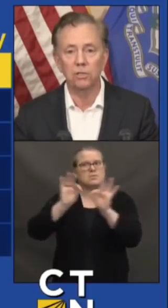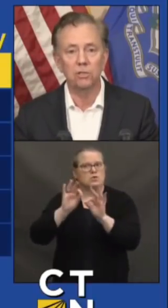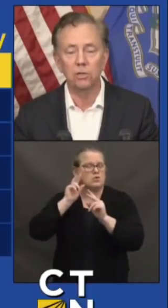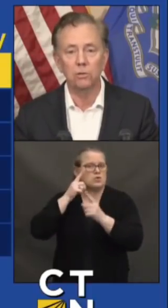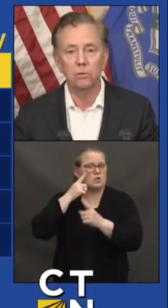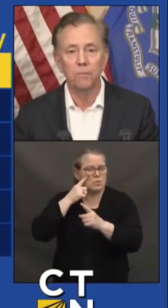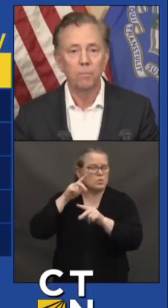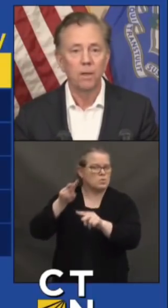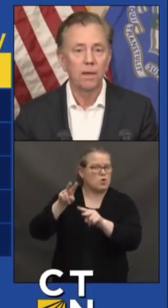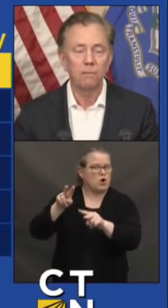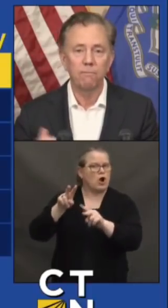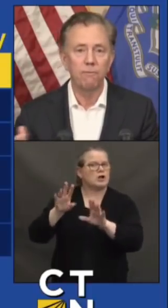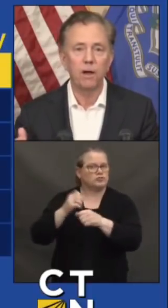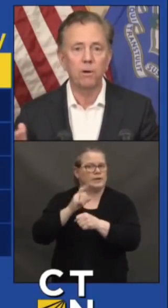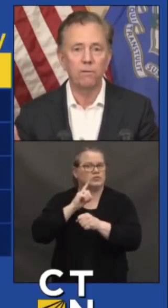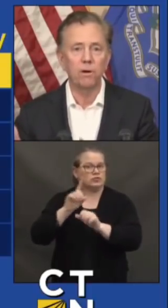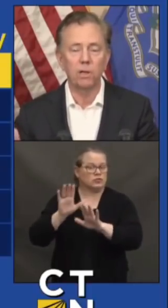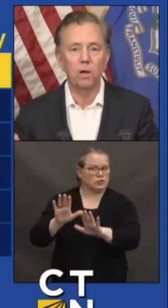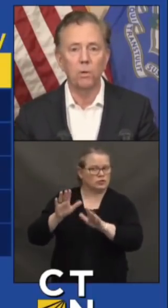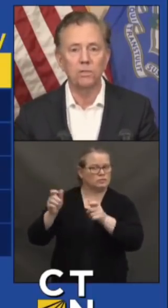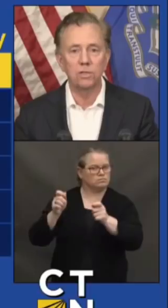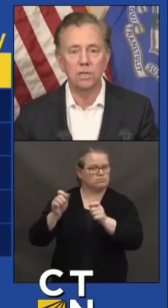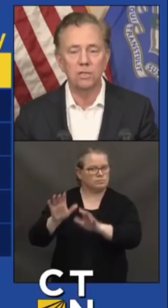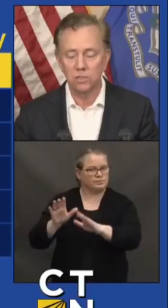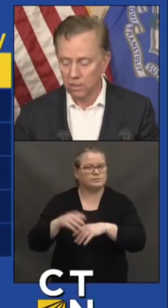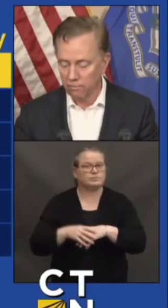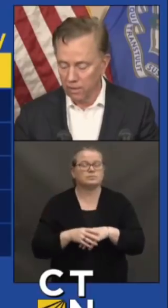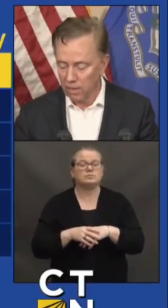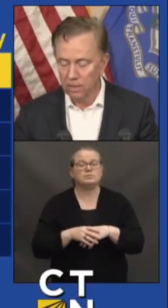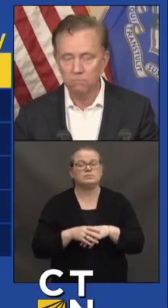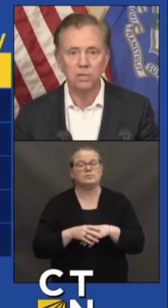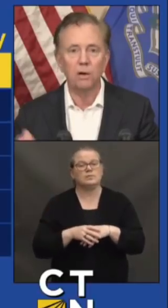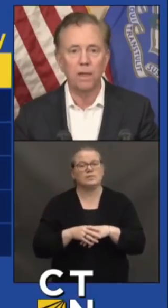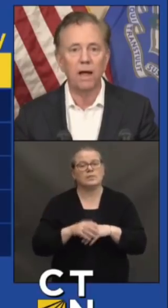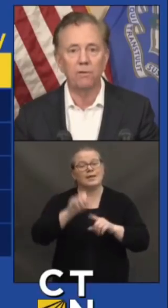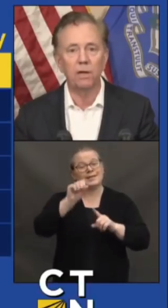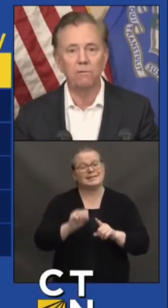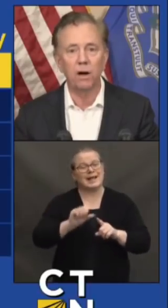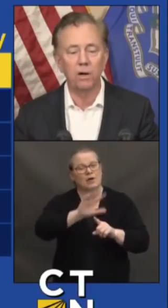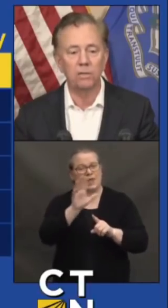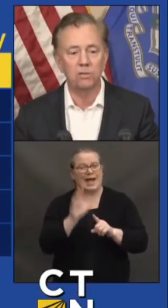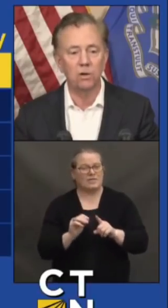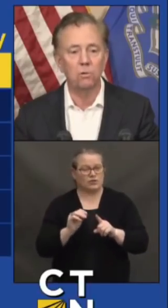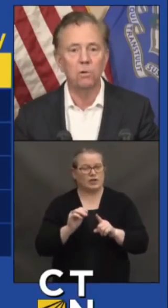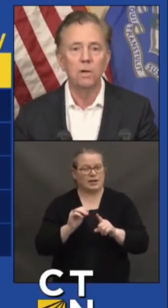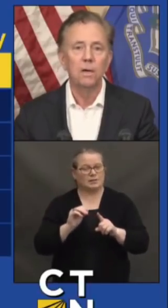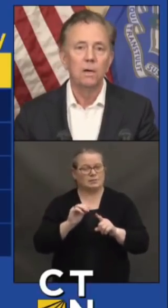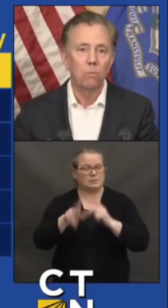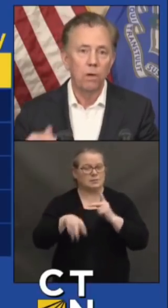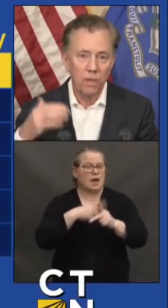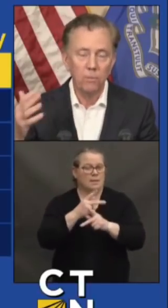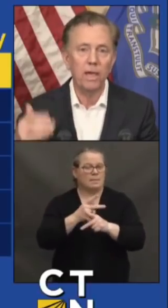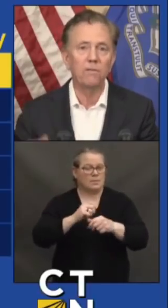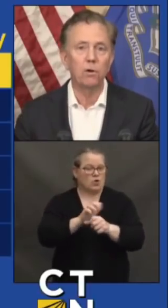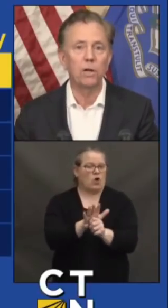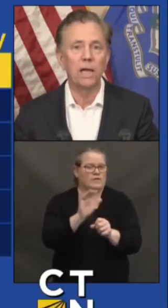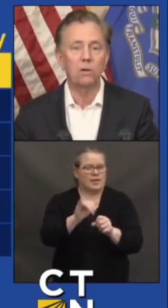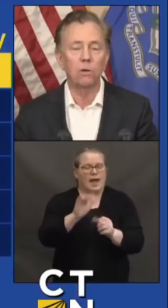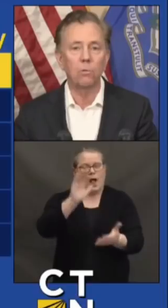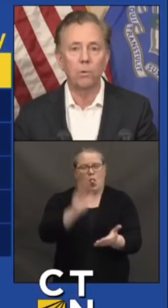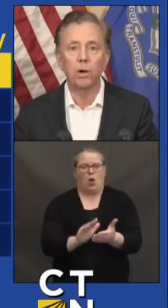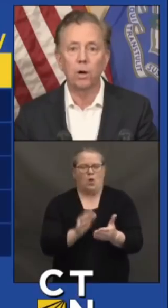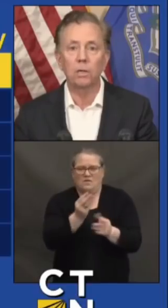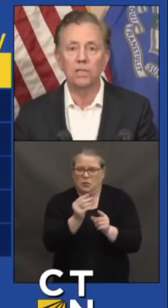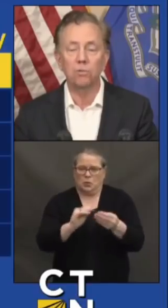attention to and very, very low incidence of the South African variant. So we think we have a good